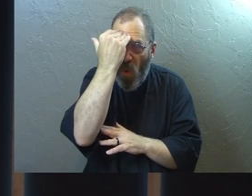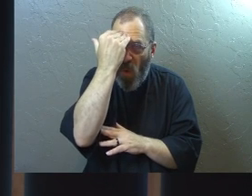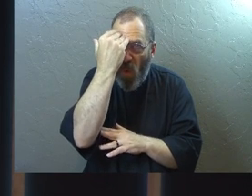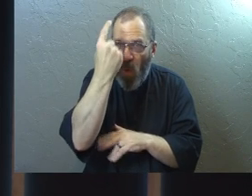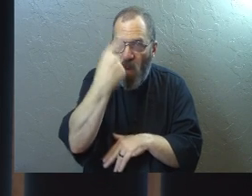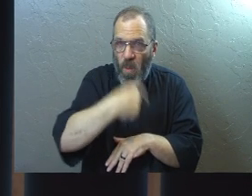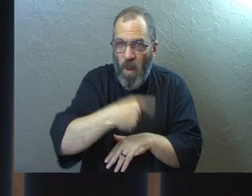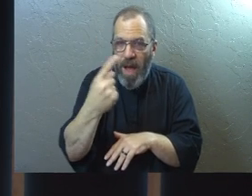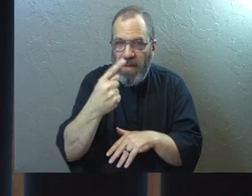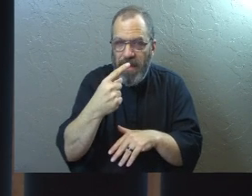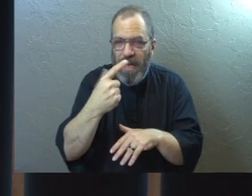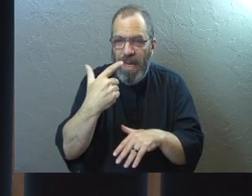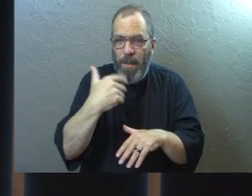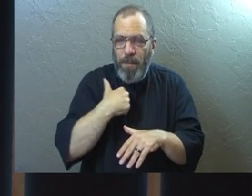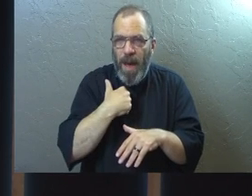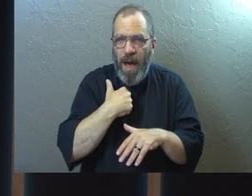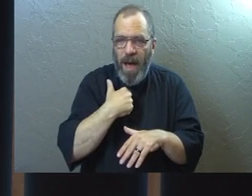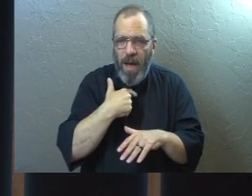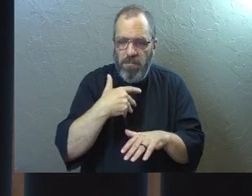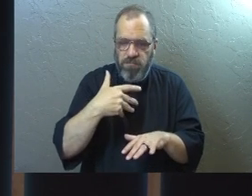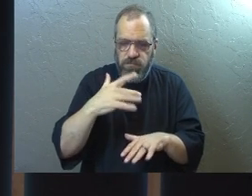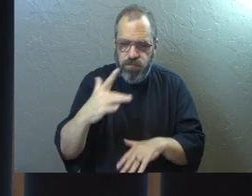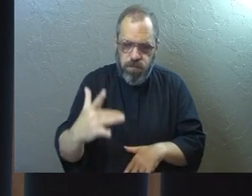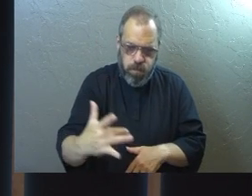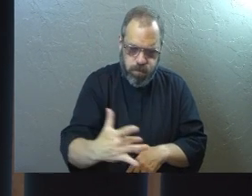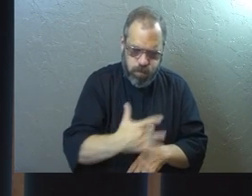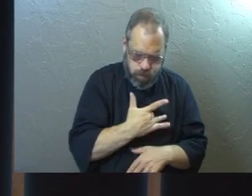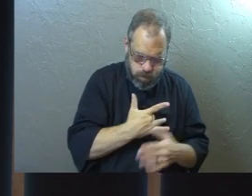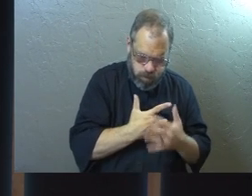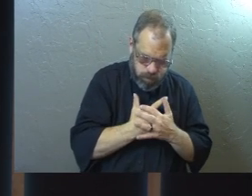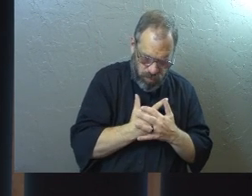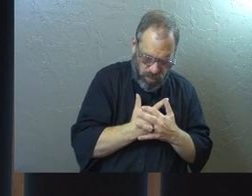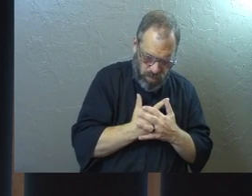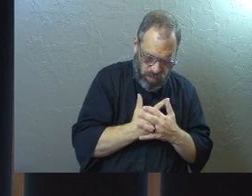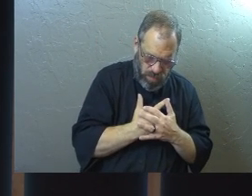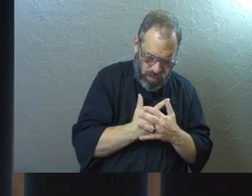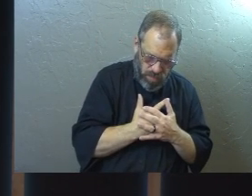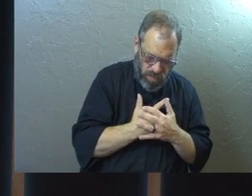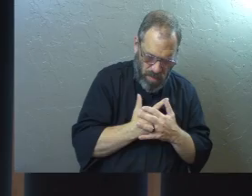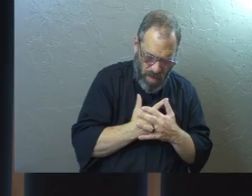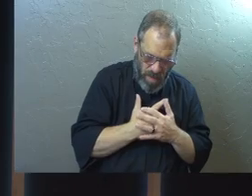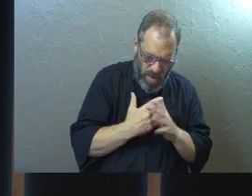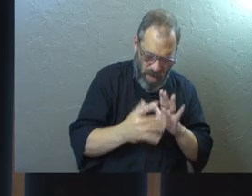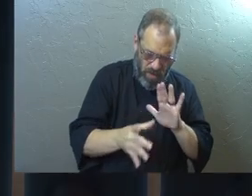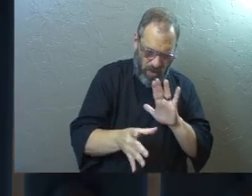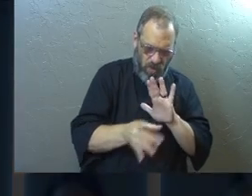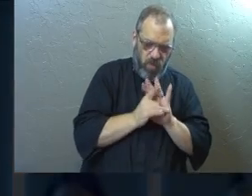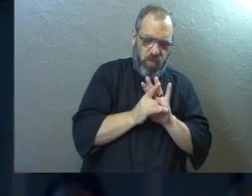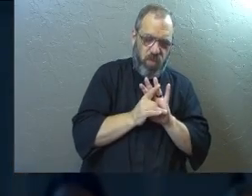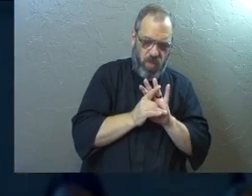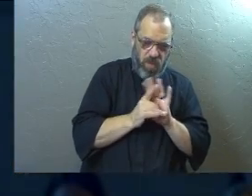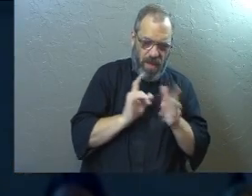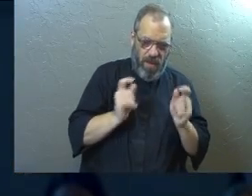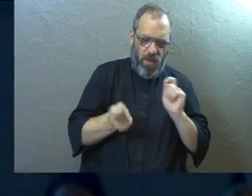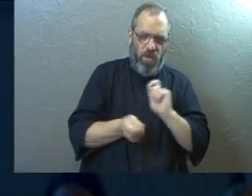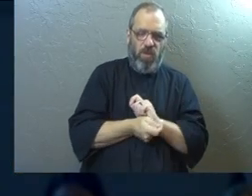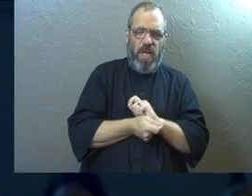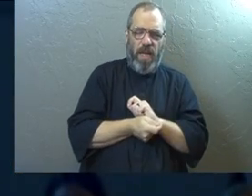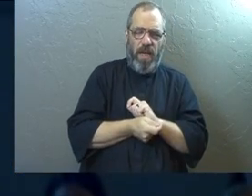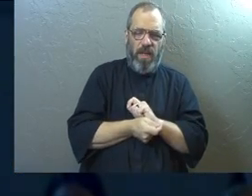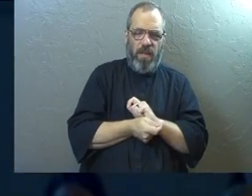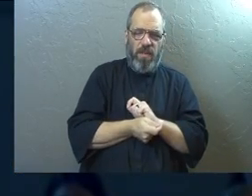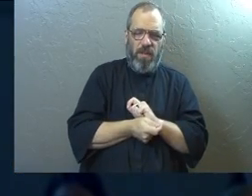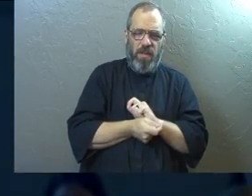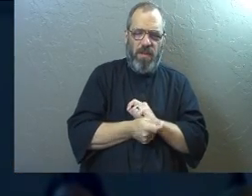truth to get into your soul and to meditate on and to let it change you, to